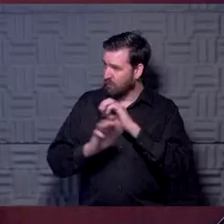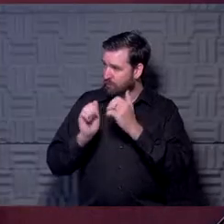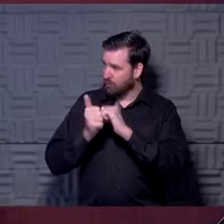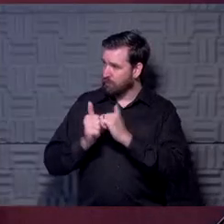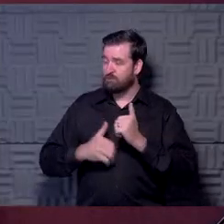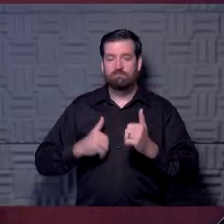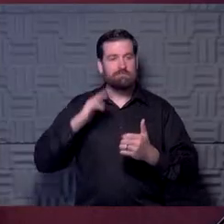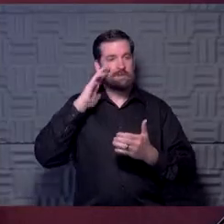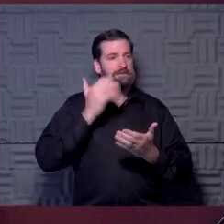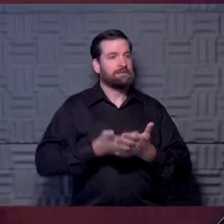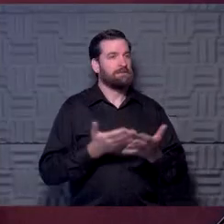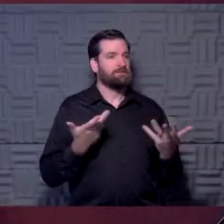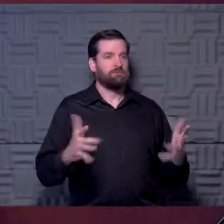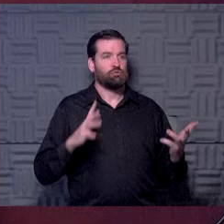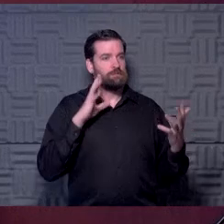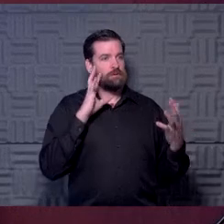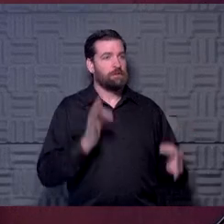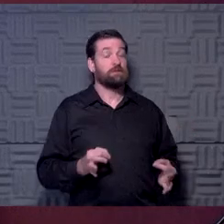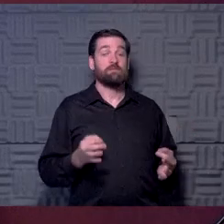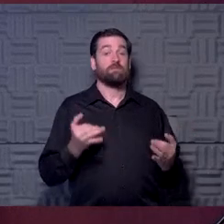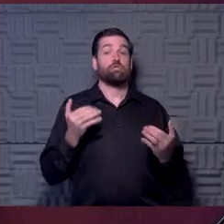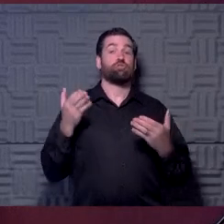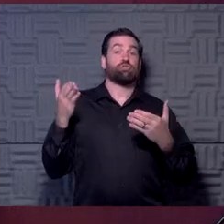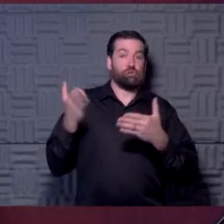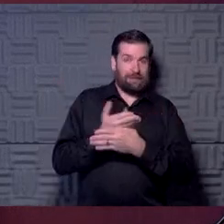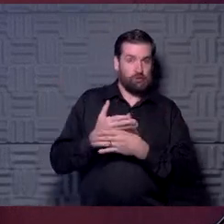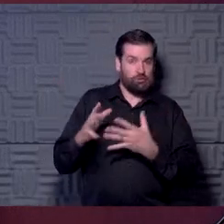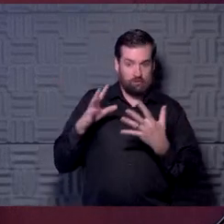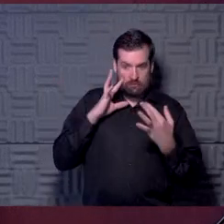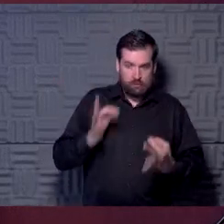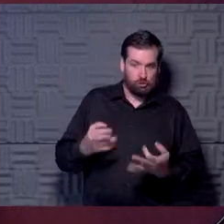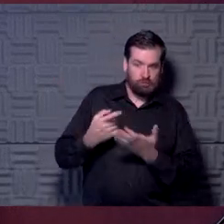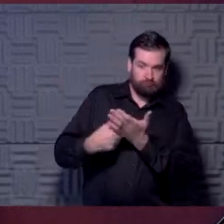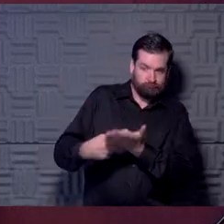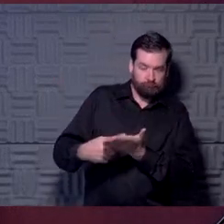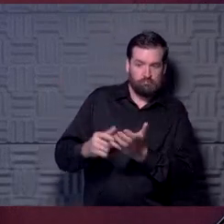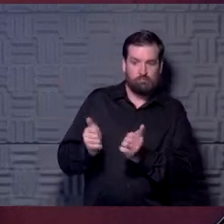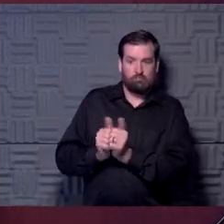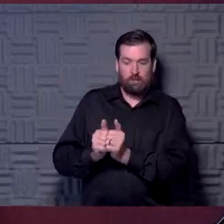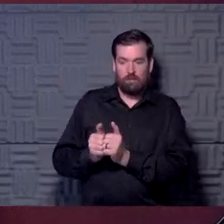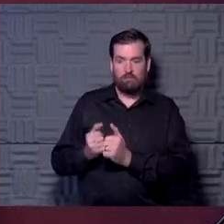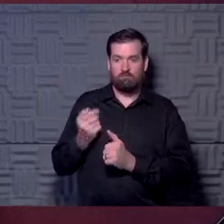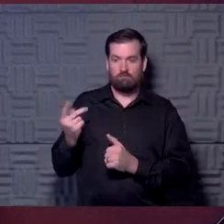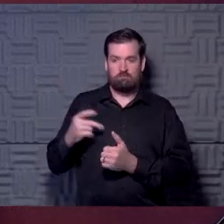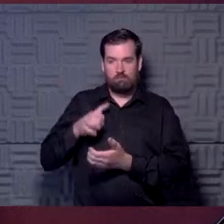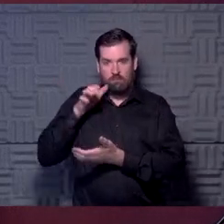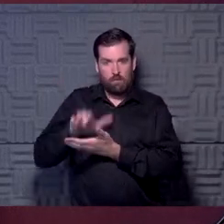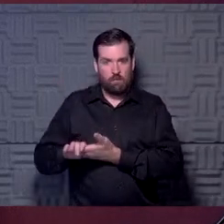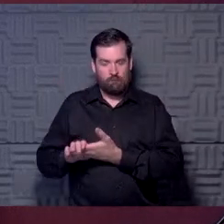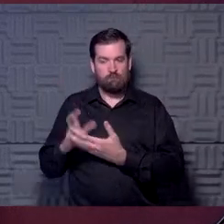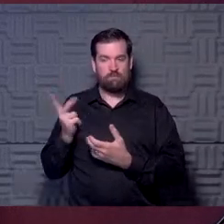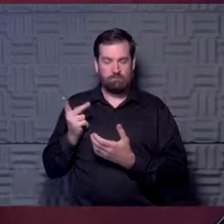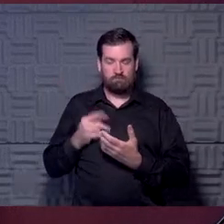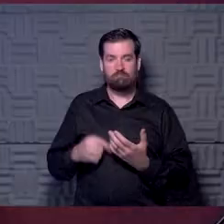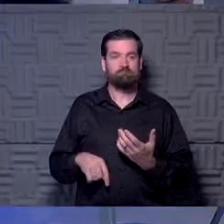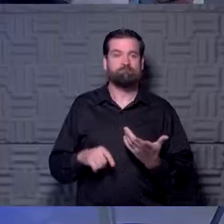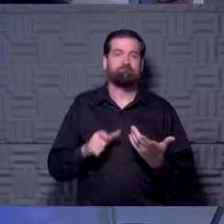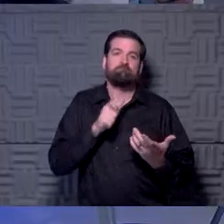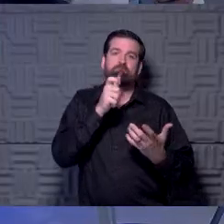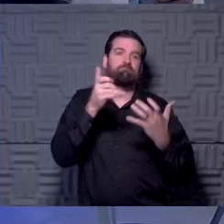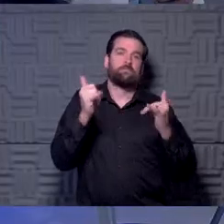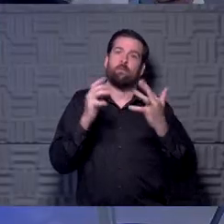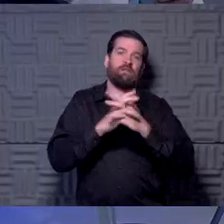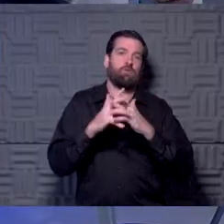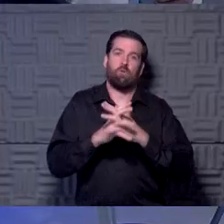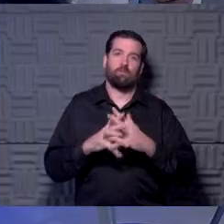My son has decided after, you know, the shared decision-making discussion with me and my wife that he's not going to play football this fall. So yeah, it's